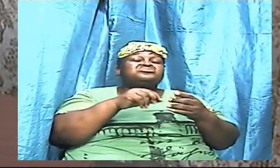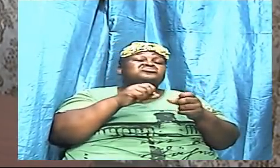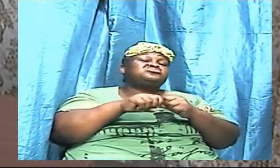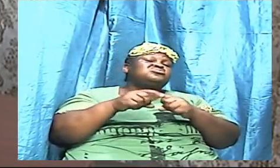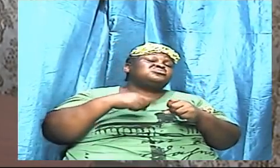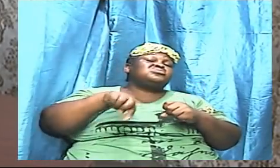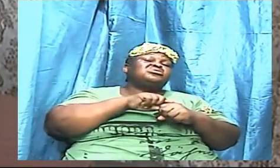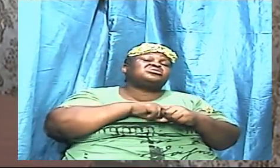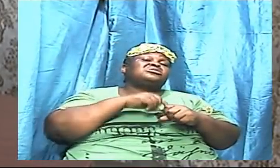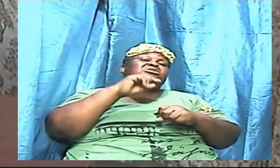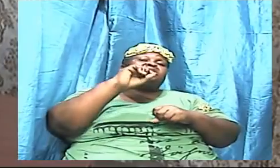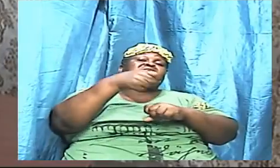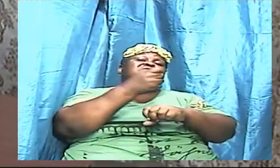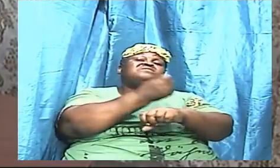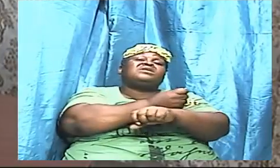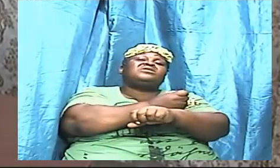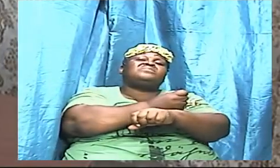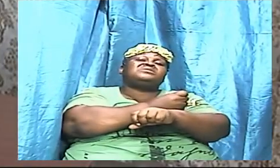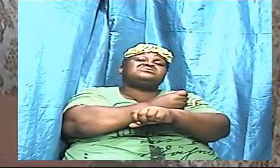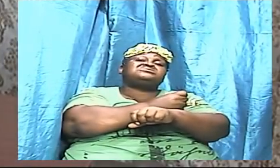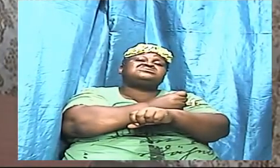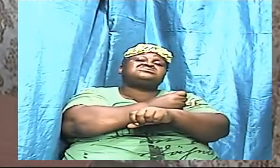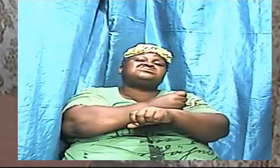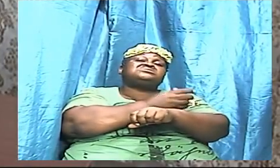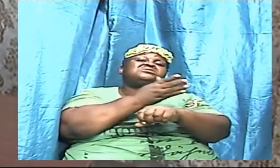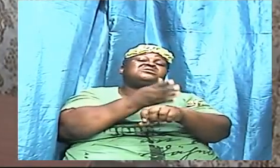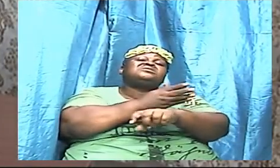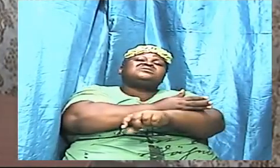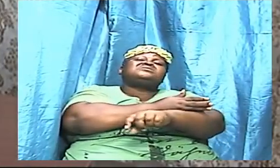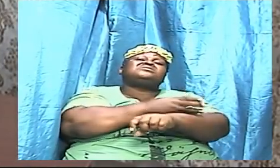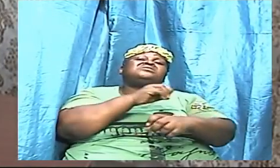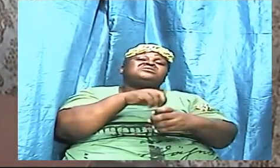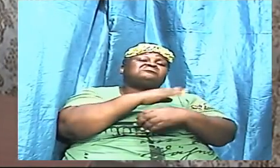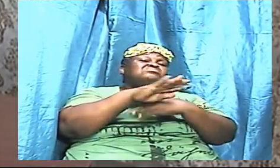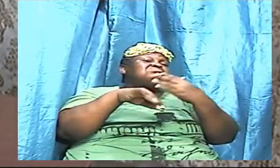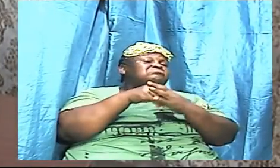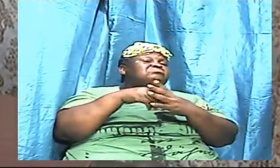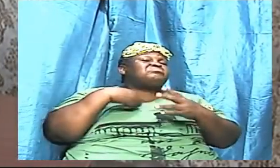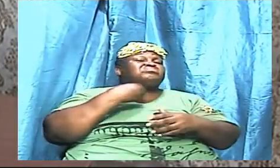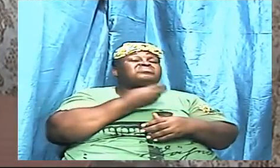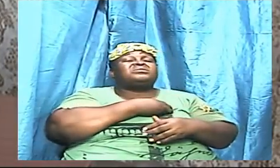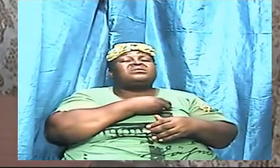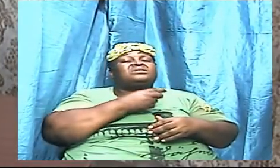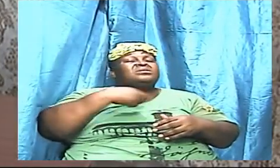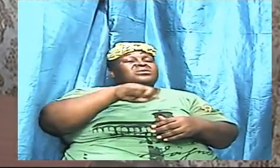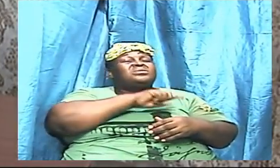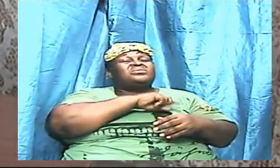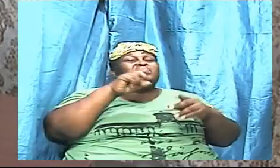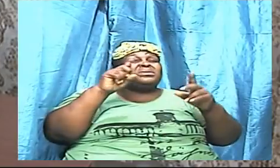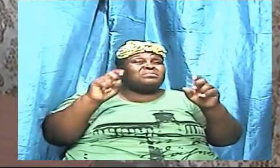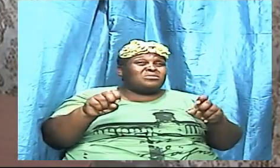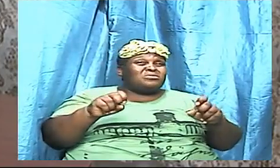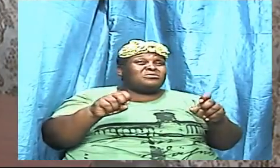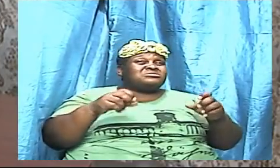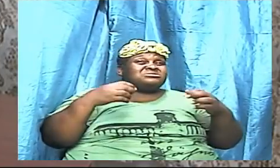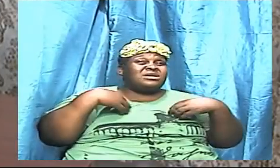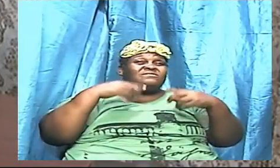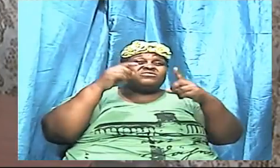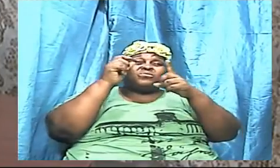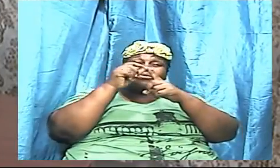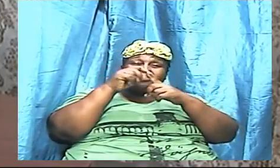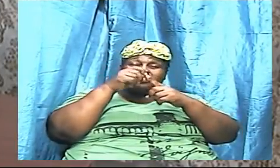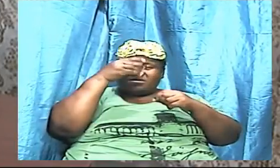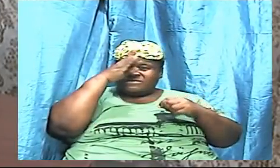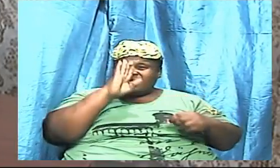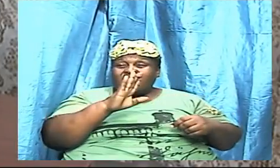of us with this initiative and we must have the word we only